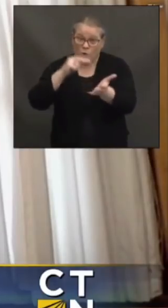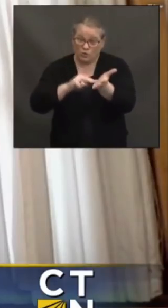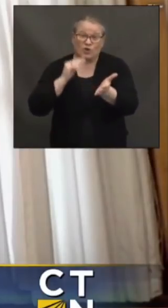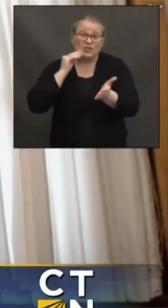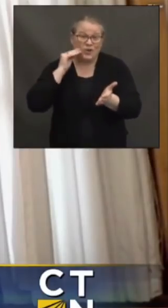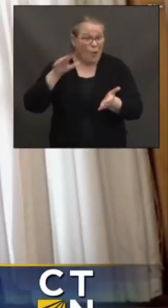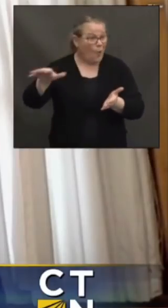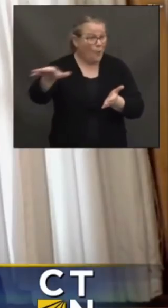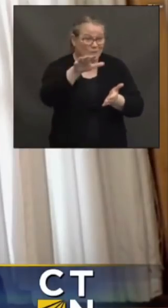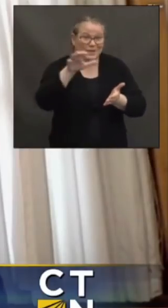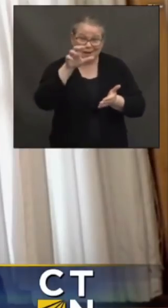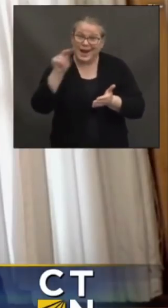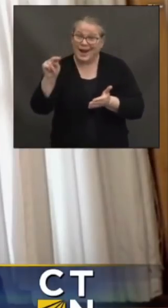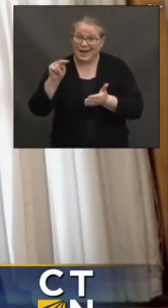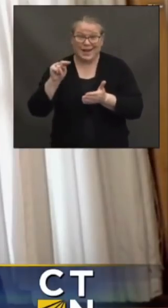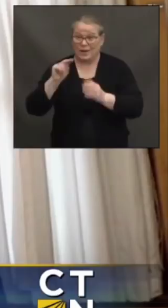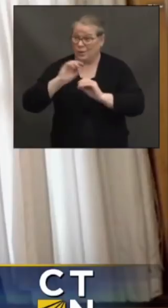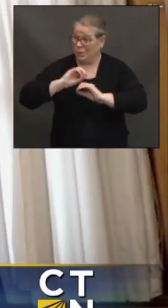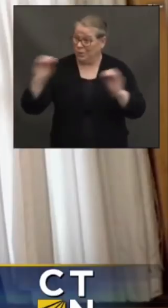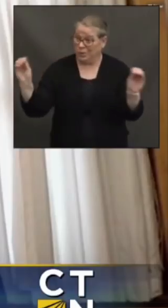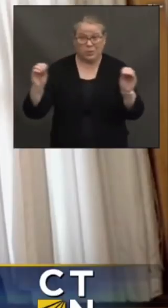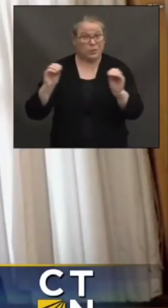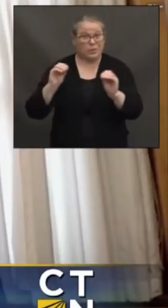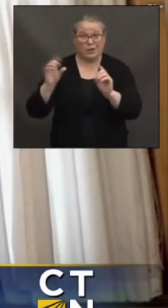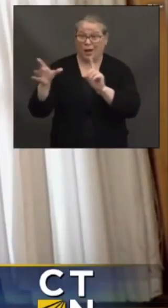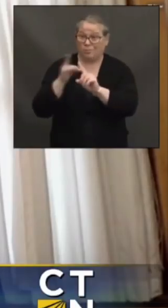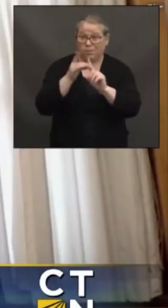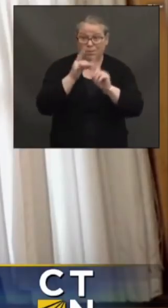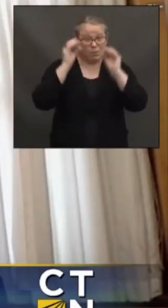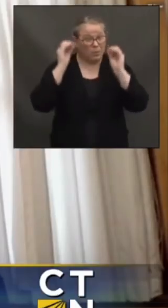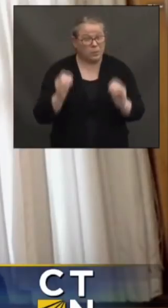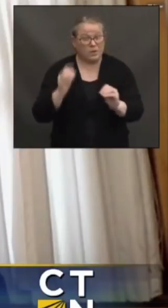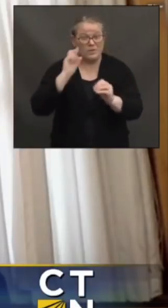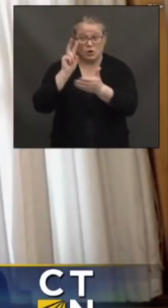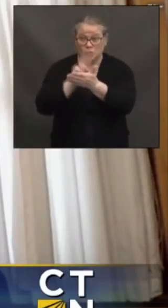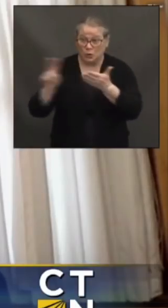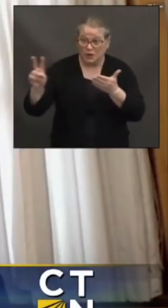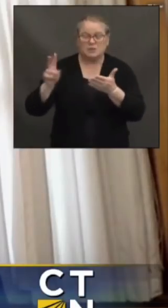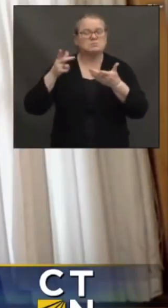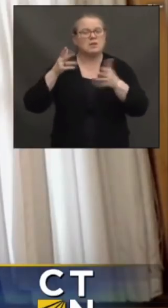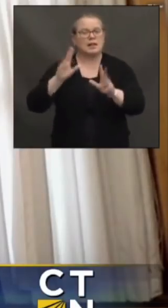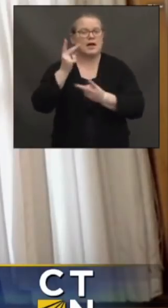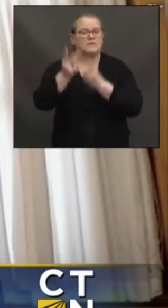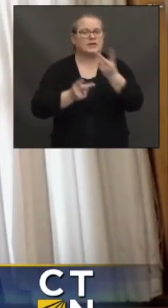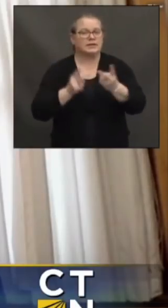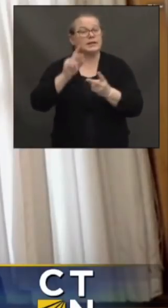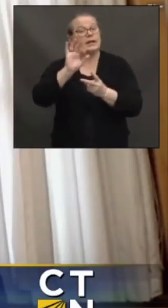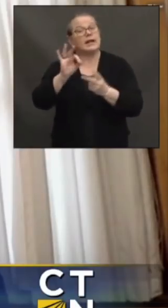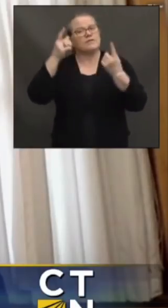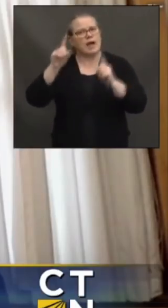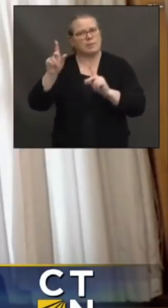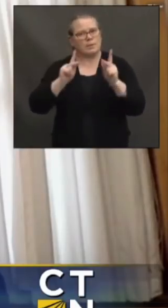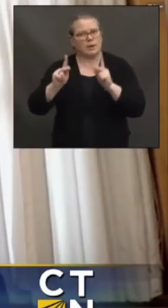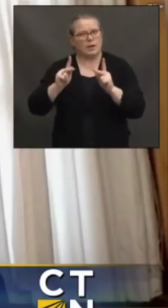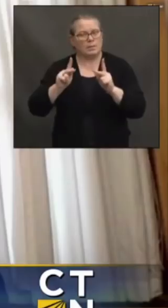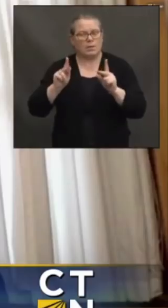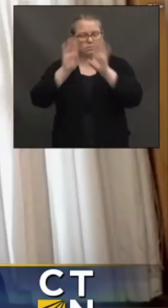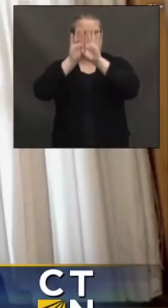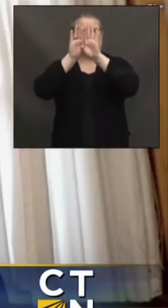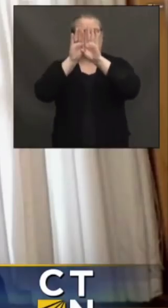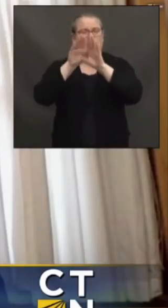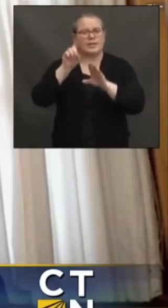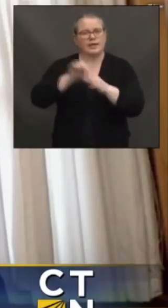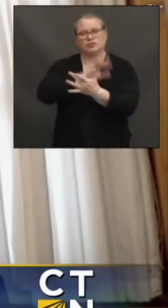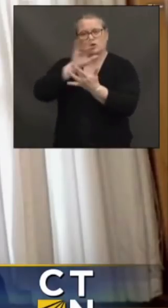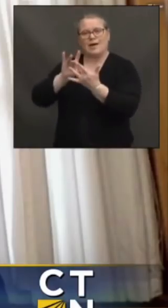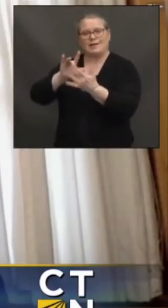homes in Connecticut, visitation should be allowed. And so if people are having challenges with that, they could reach out to the long-term care ombudsman